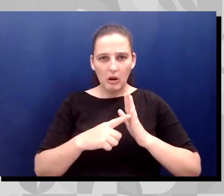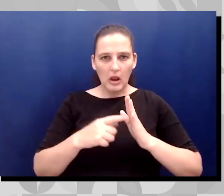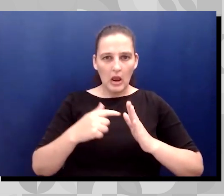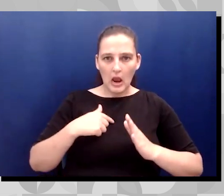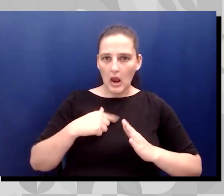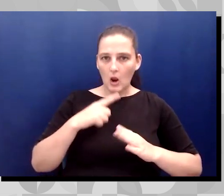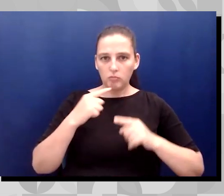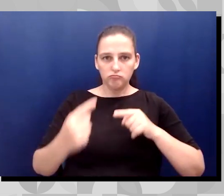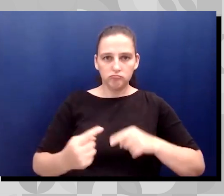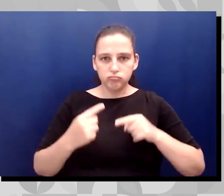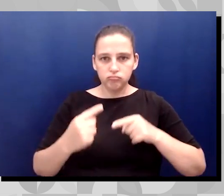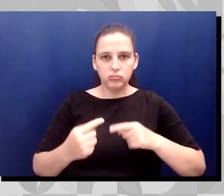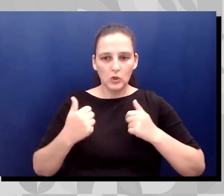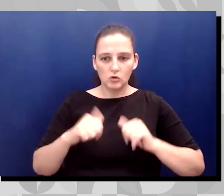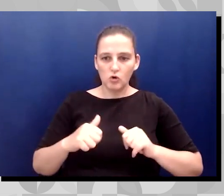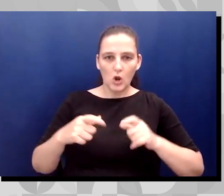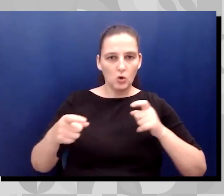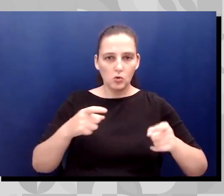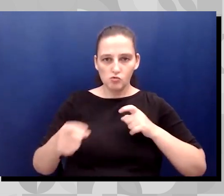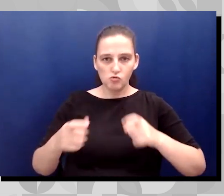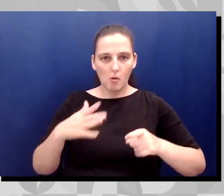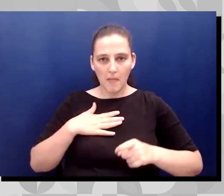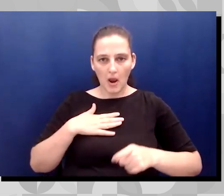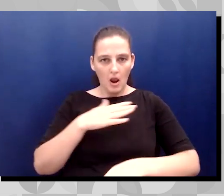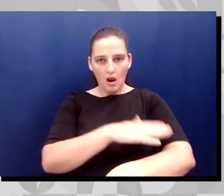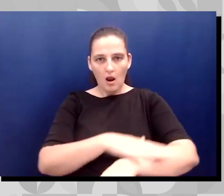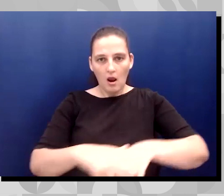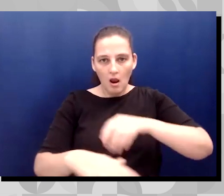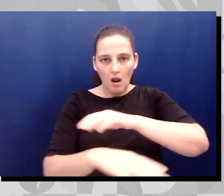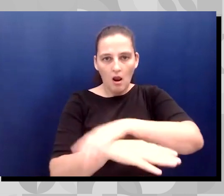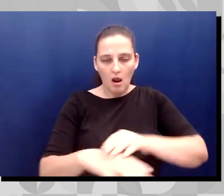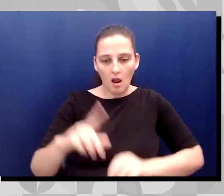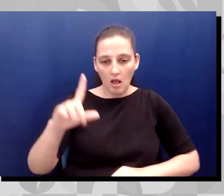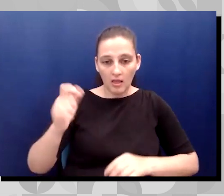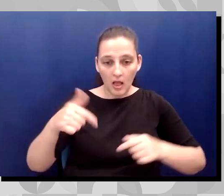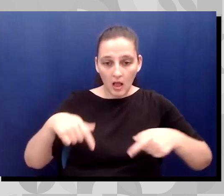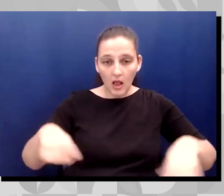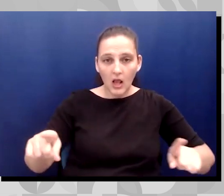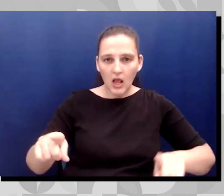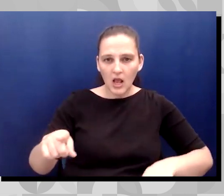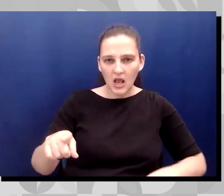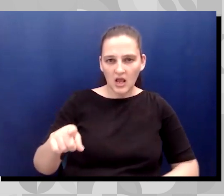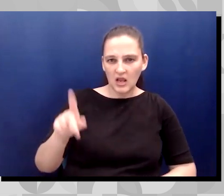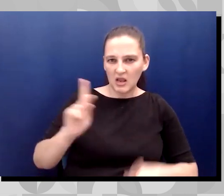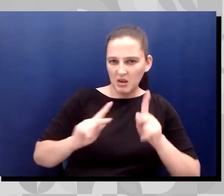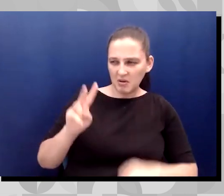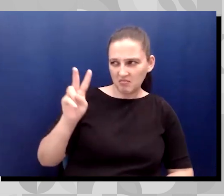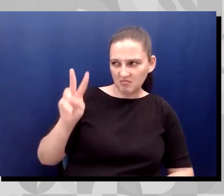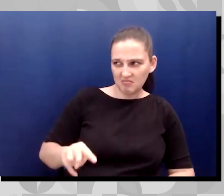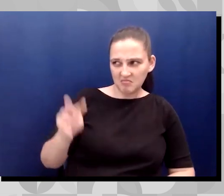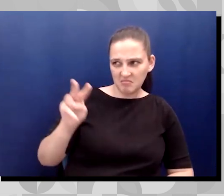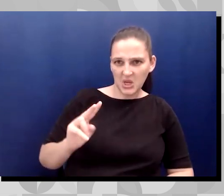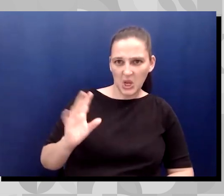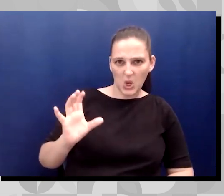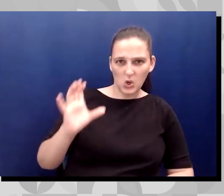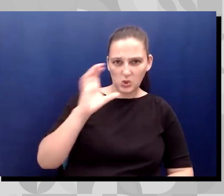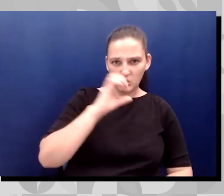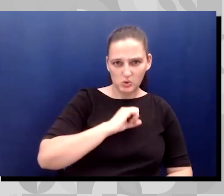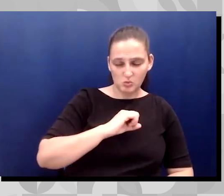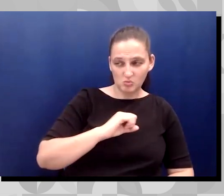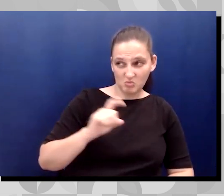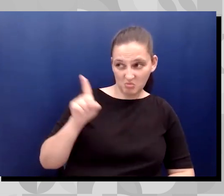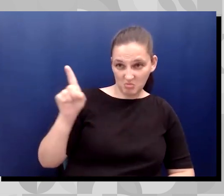limbs and assume that my physical disability is the biggest